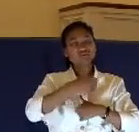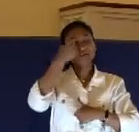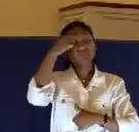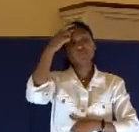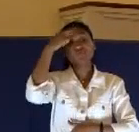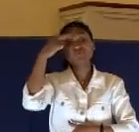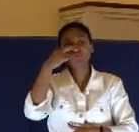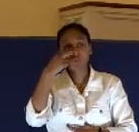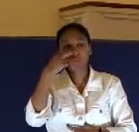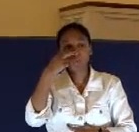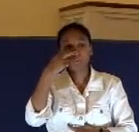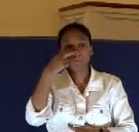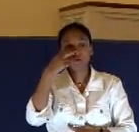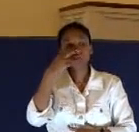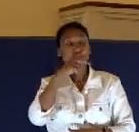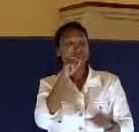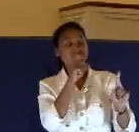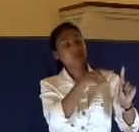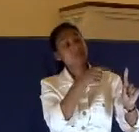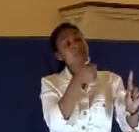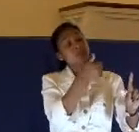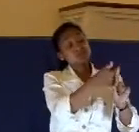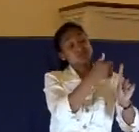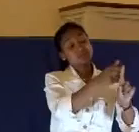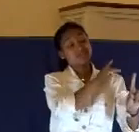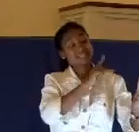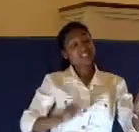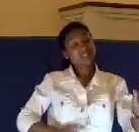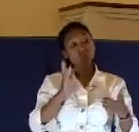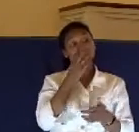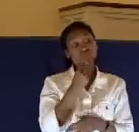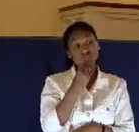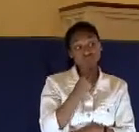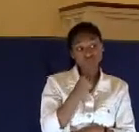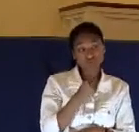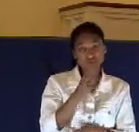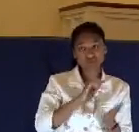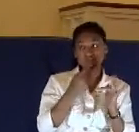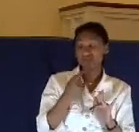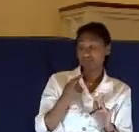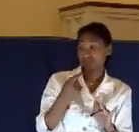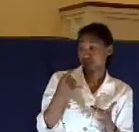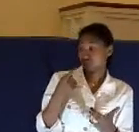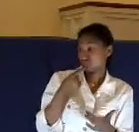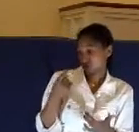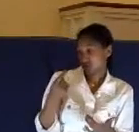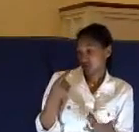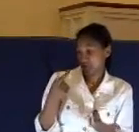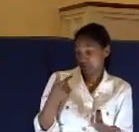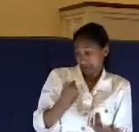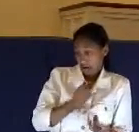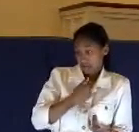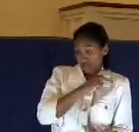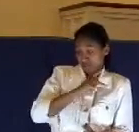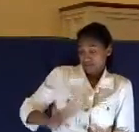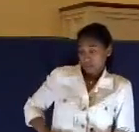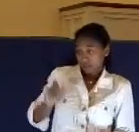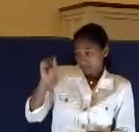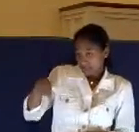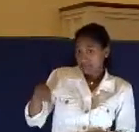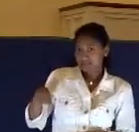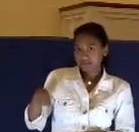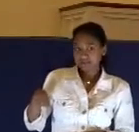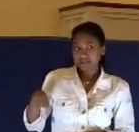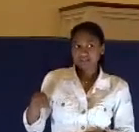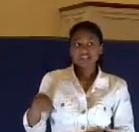he asked this question, art thou king of the Jews? And Jesus affirms it, thou sayest it. He affirms it to be true. And then look at verse 3. the